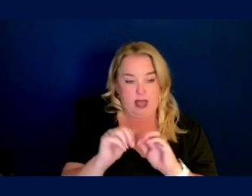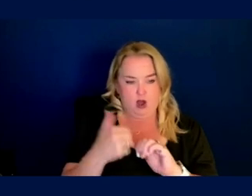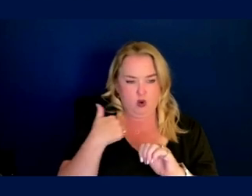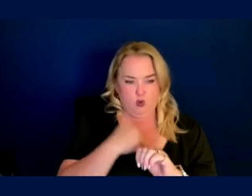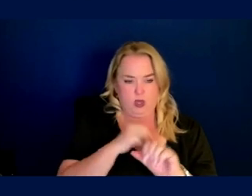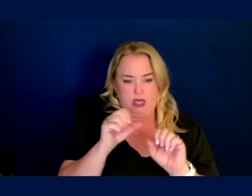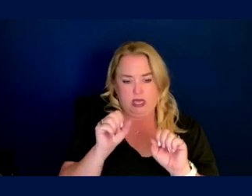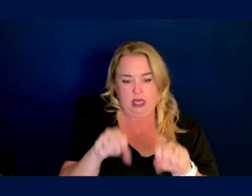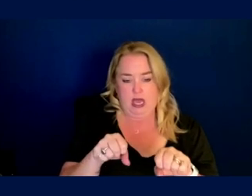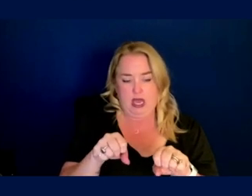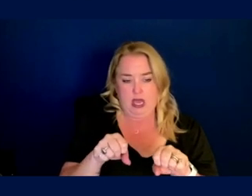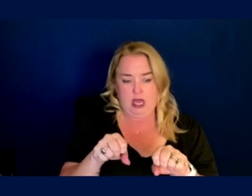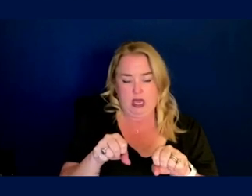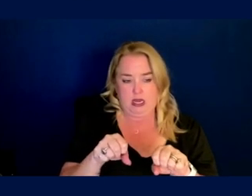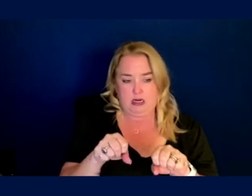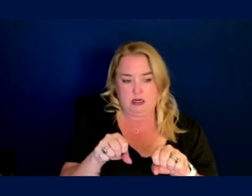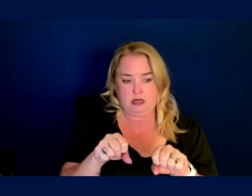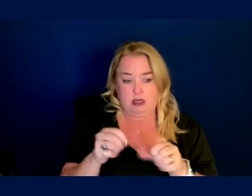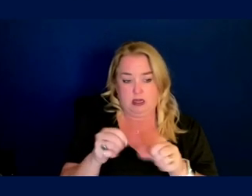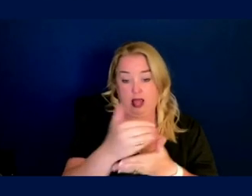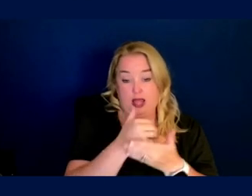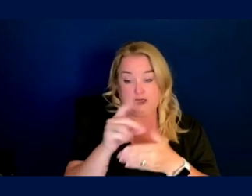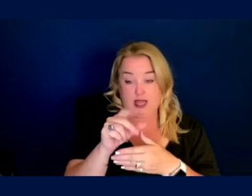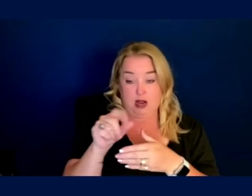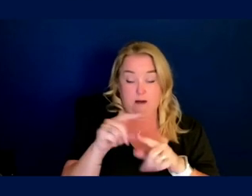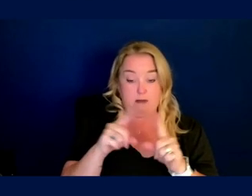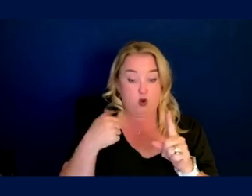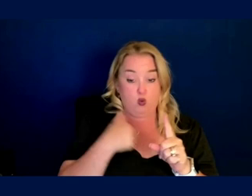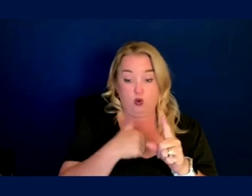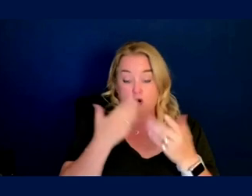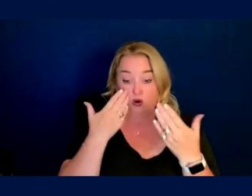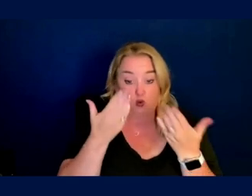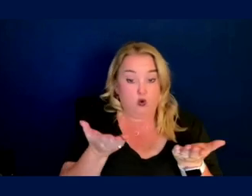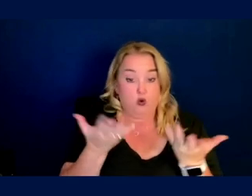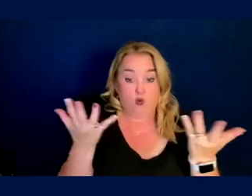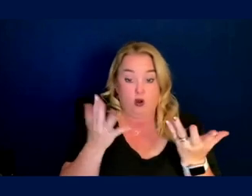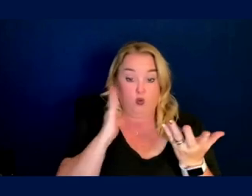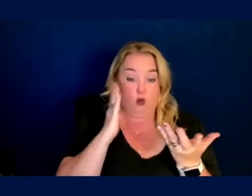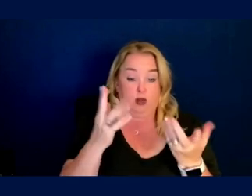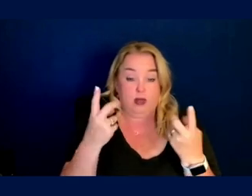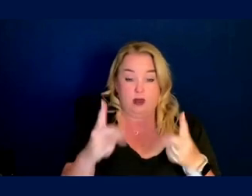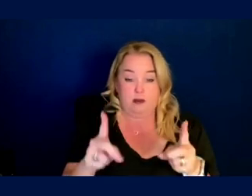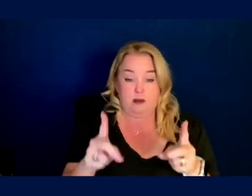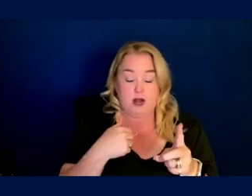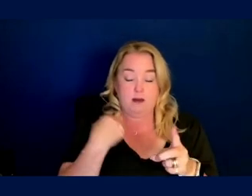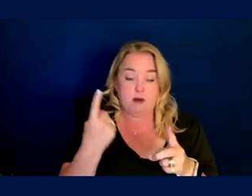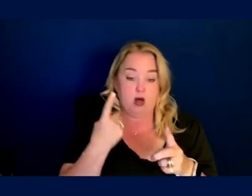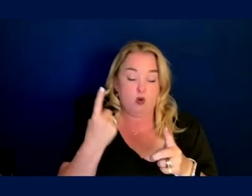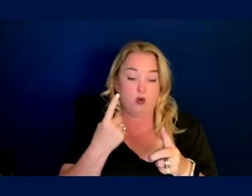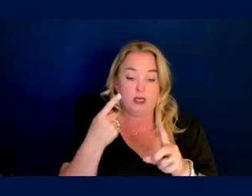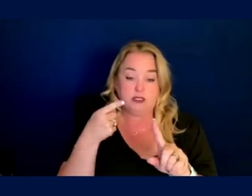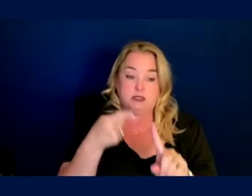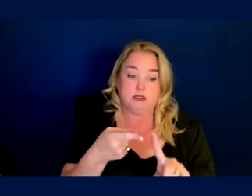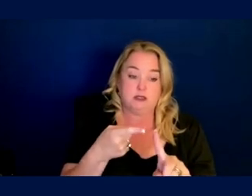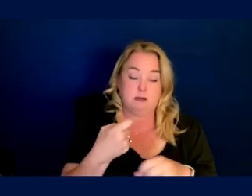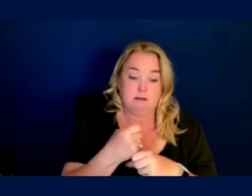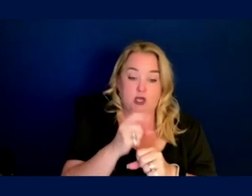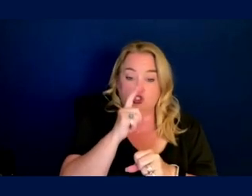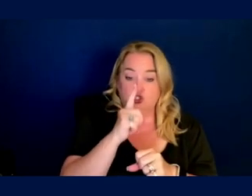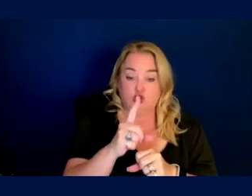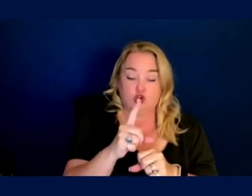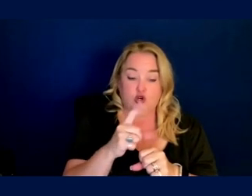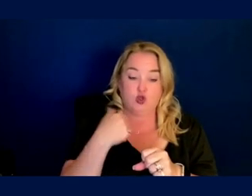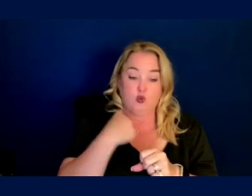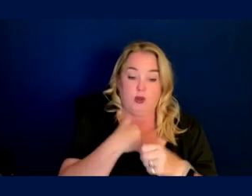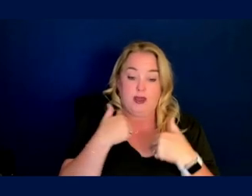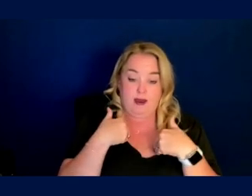data on something we're not sure, uh, about what, what it will be. I always come back to making sure there's channels and